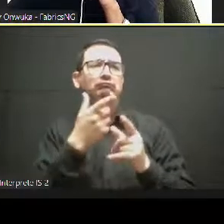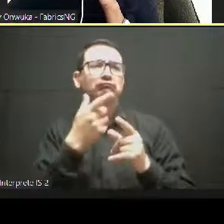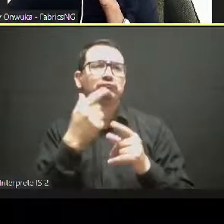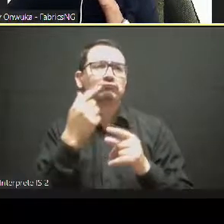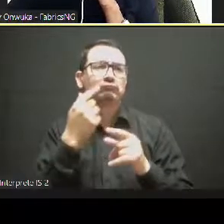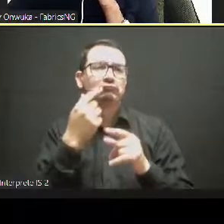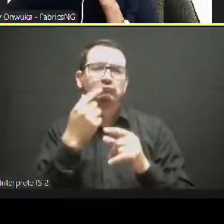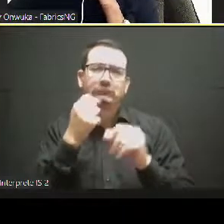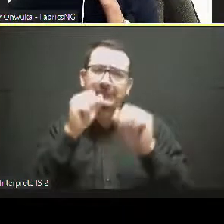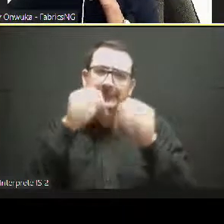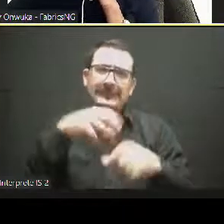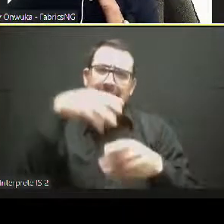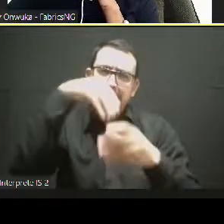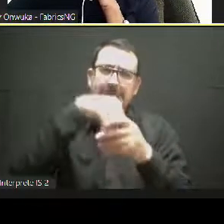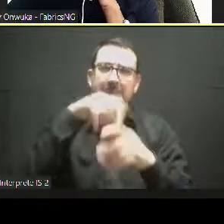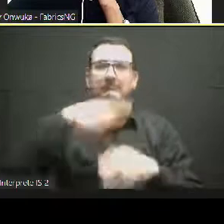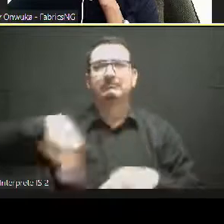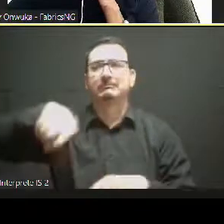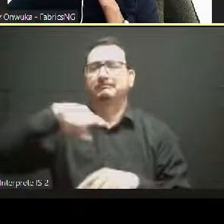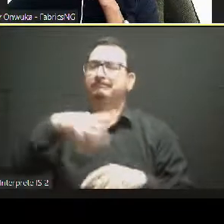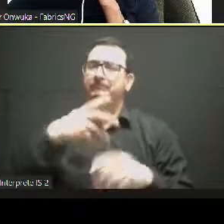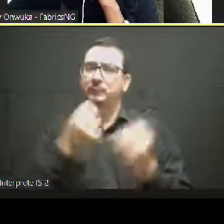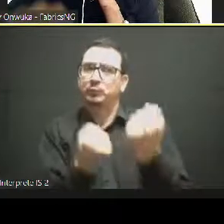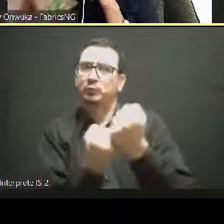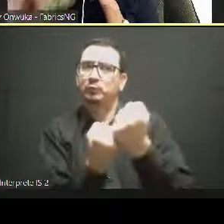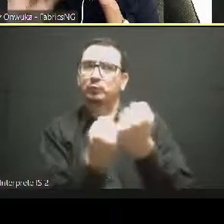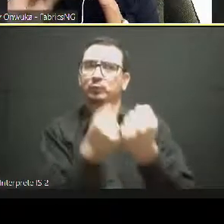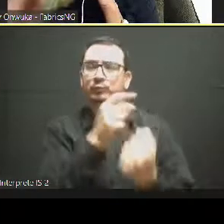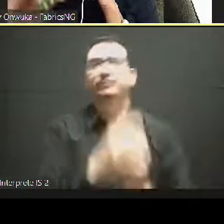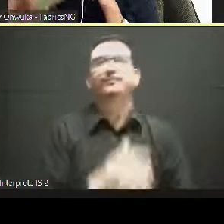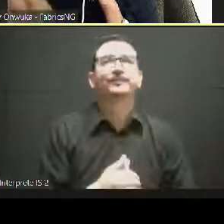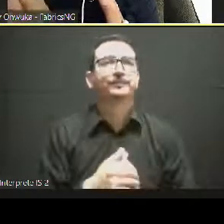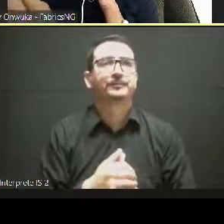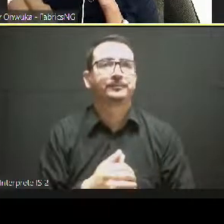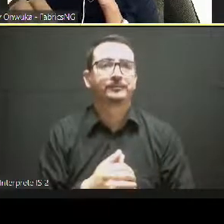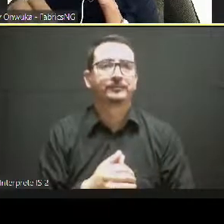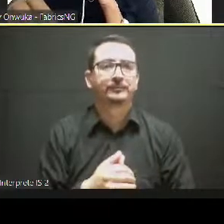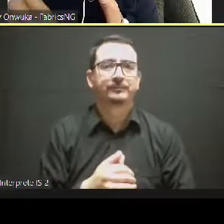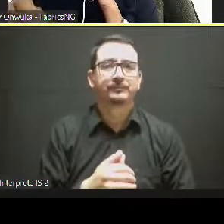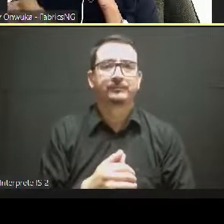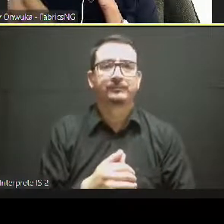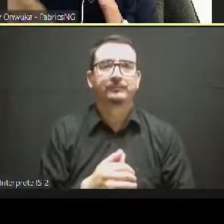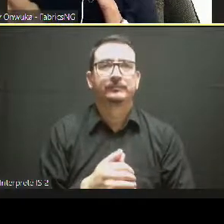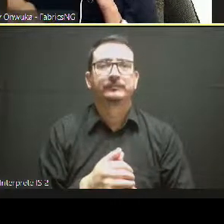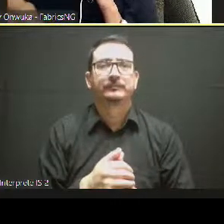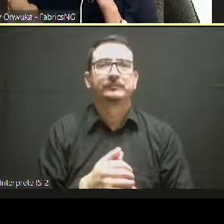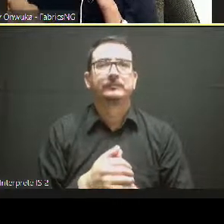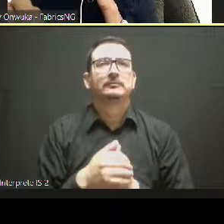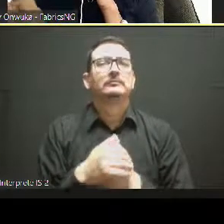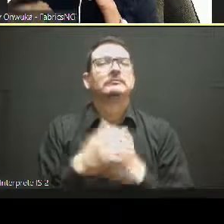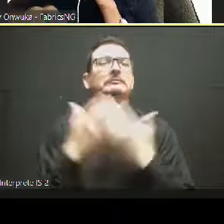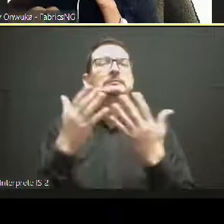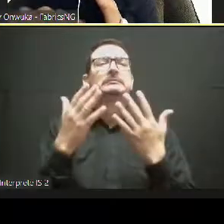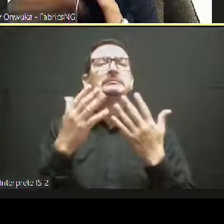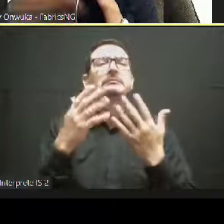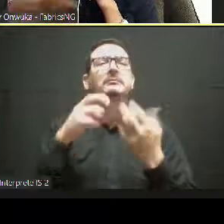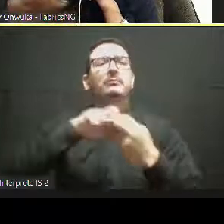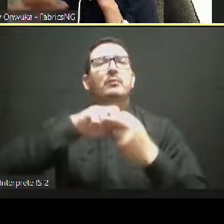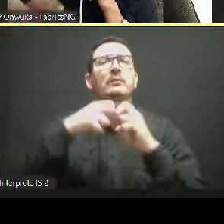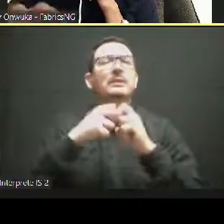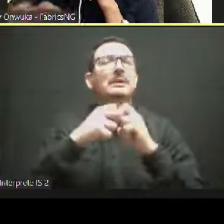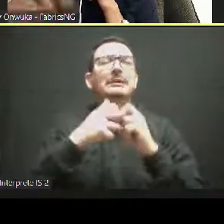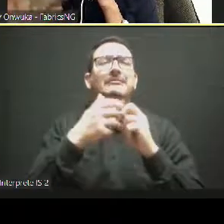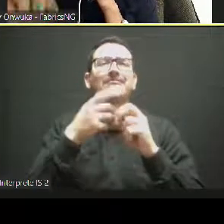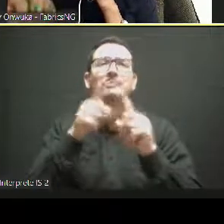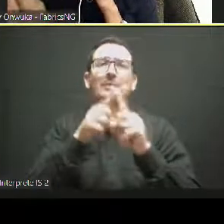major problem is knowledge of the required fabric to bring your creative ideas to life. So, surprisingly, we discovered that fabric education